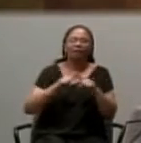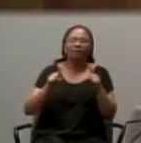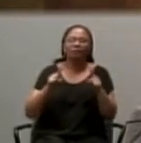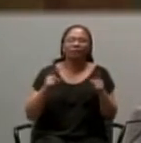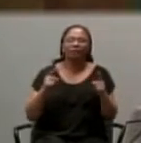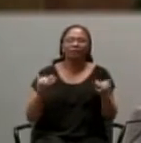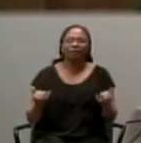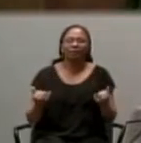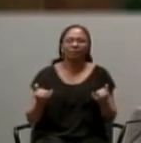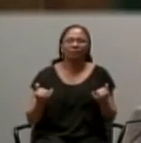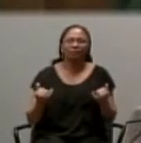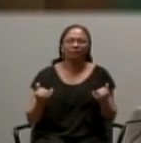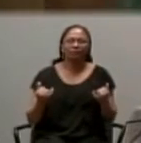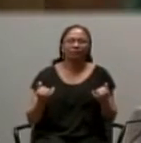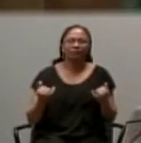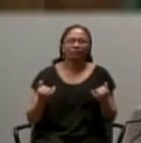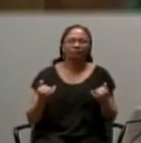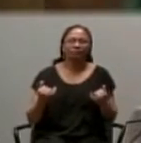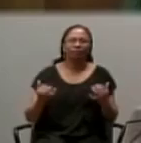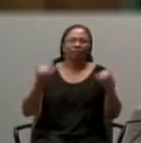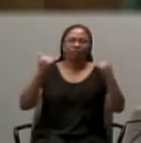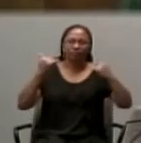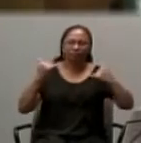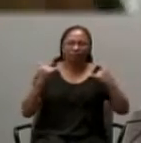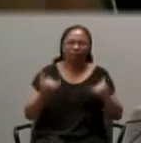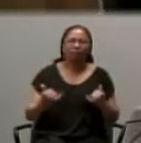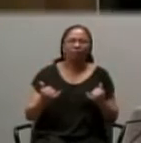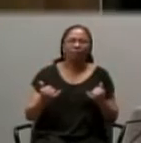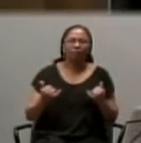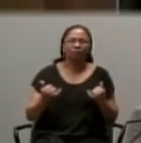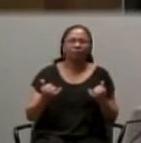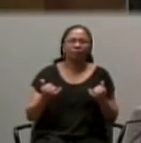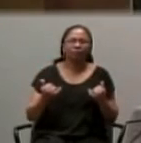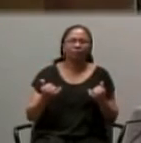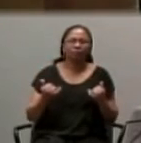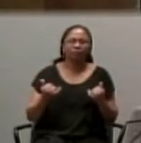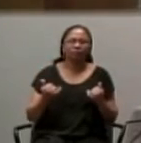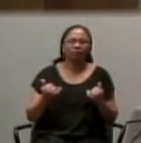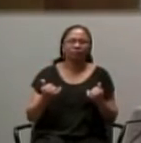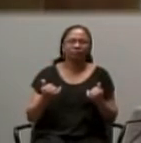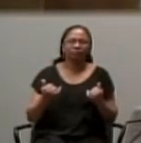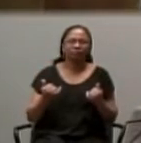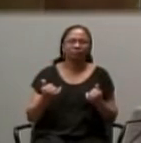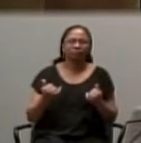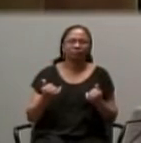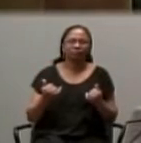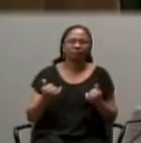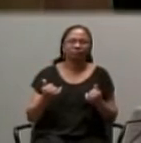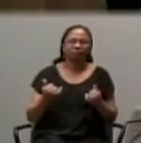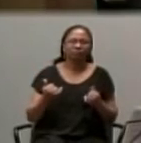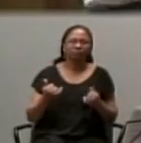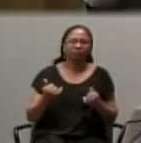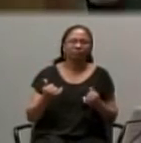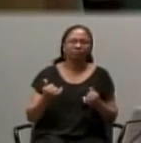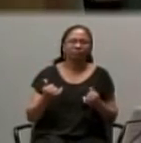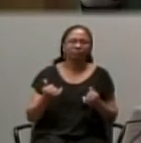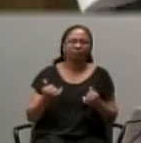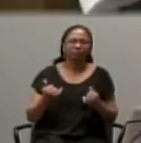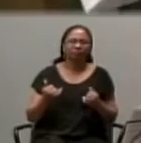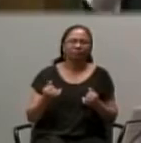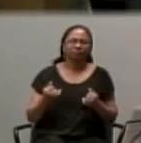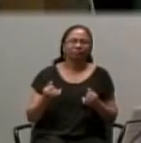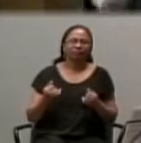a preparedness or willingness to, as it were, plunge the